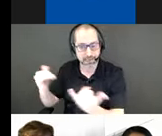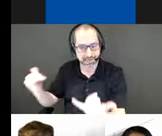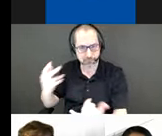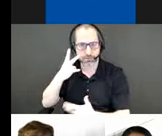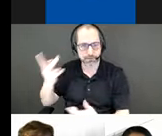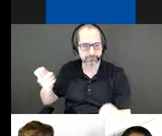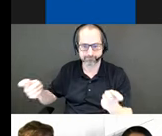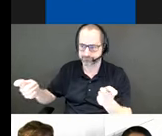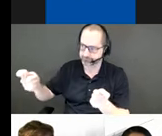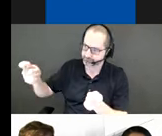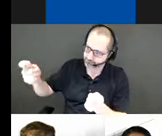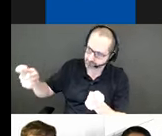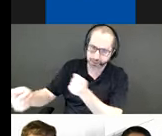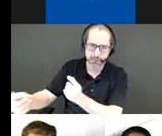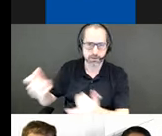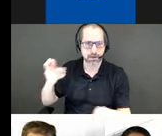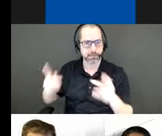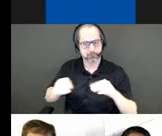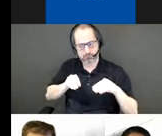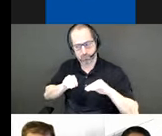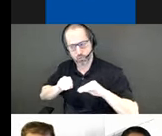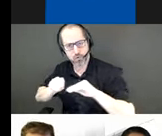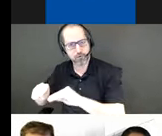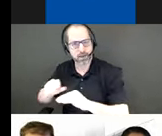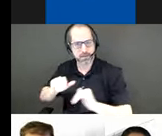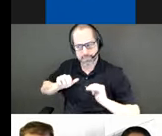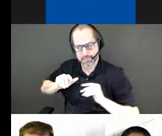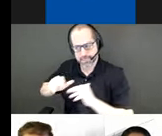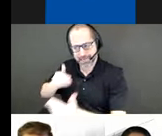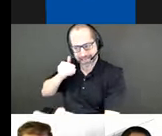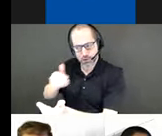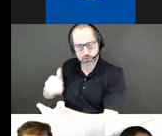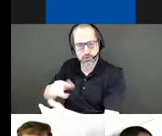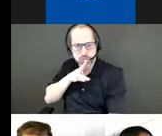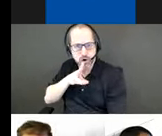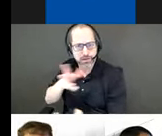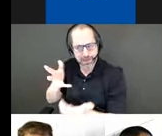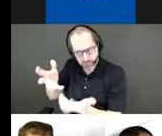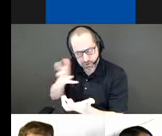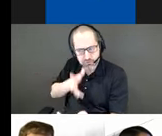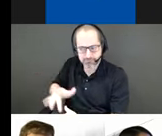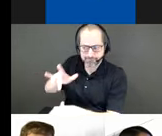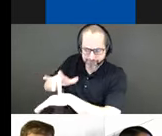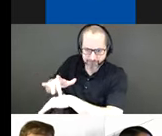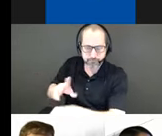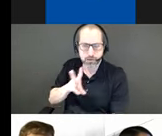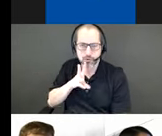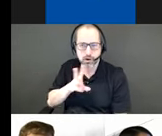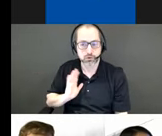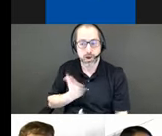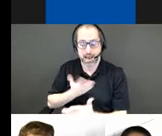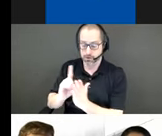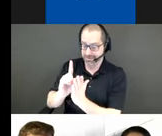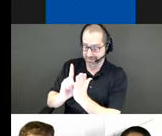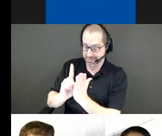People want to live closer to the water. They want to experience it. Our design strategy is to emphasize this need